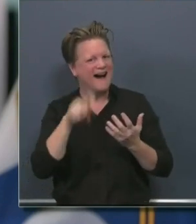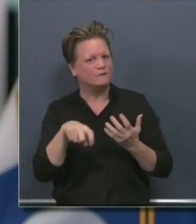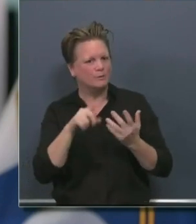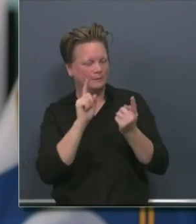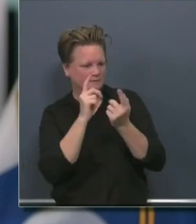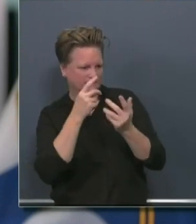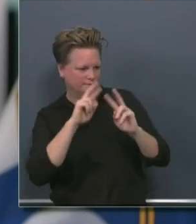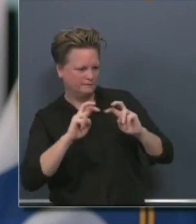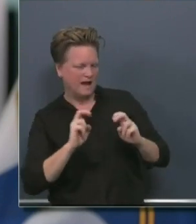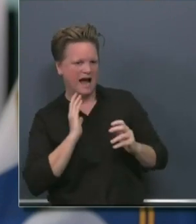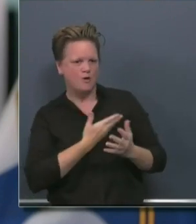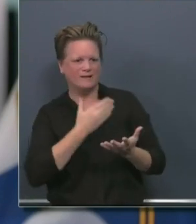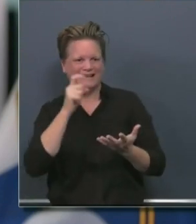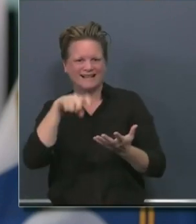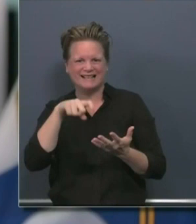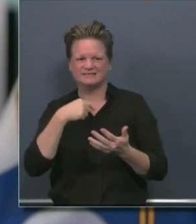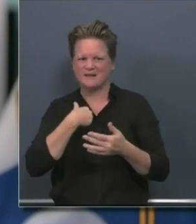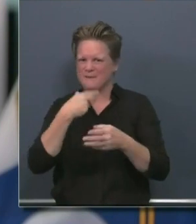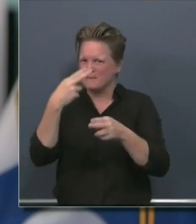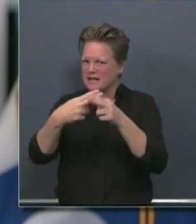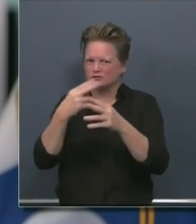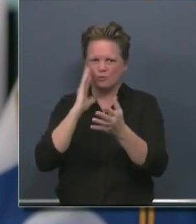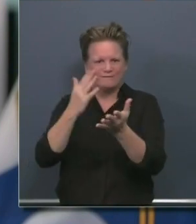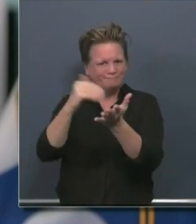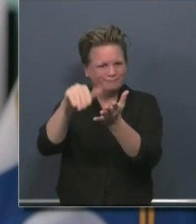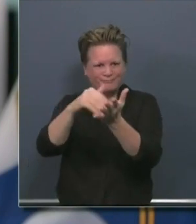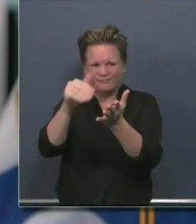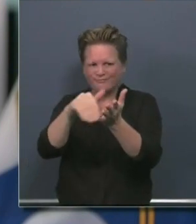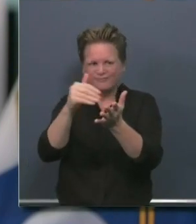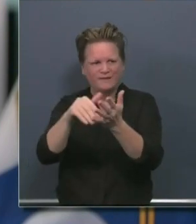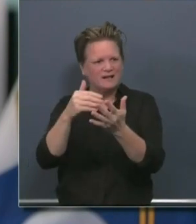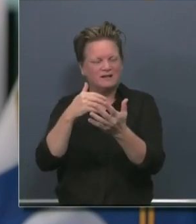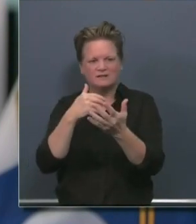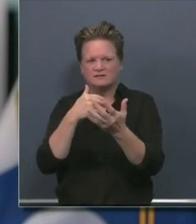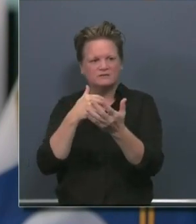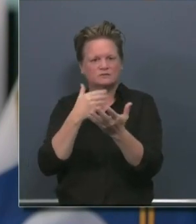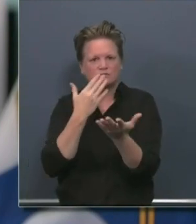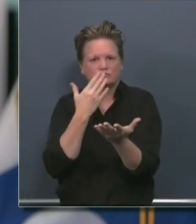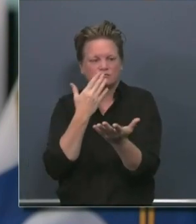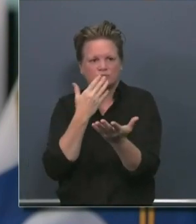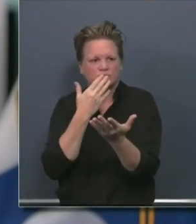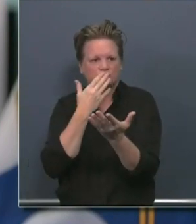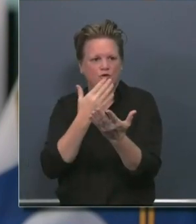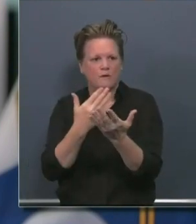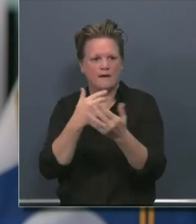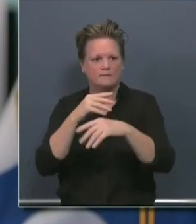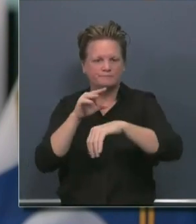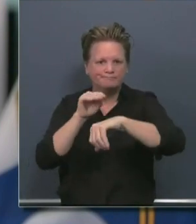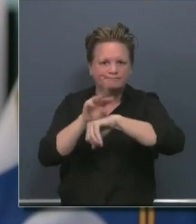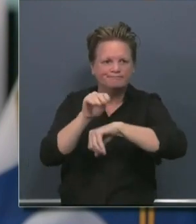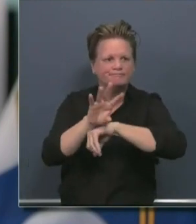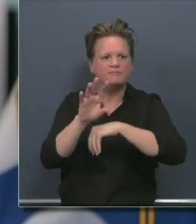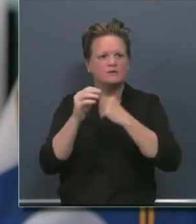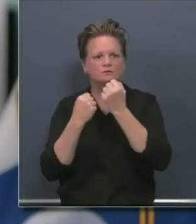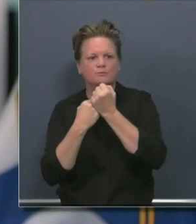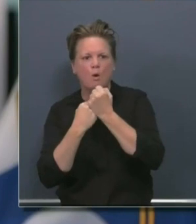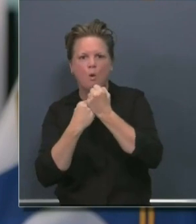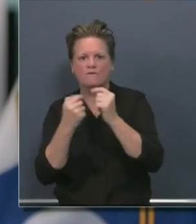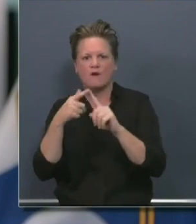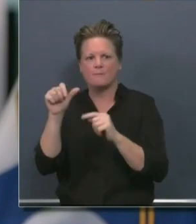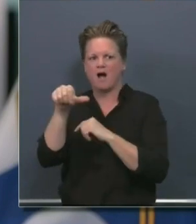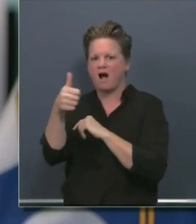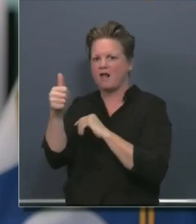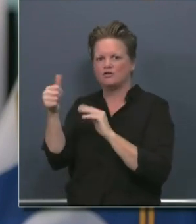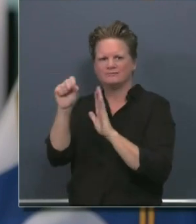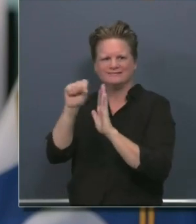I'll reinforce it here today. Uh, the incredible, uh, council support and advice we got from Colorado and Oregon, just as two proof